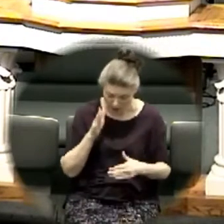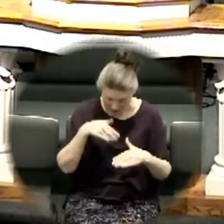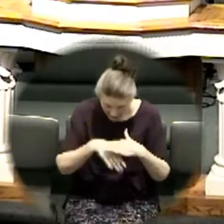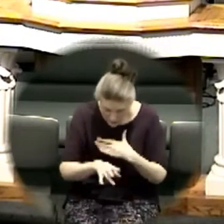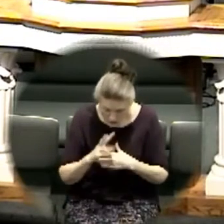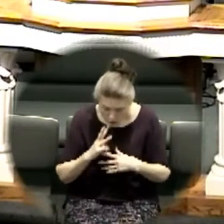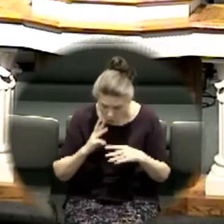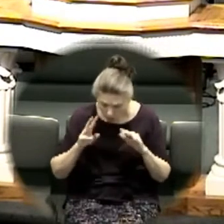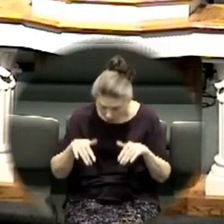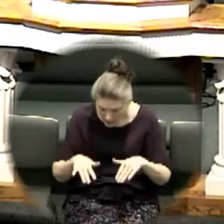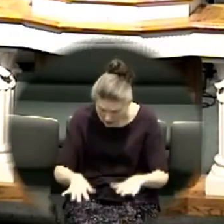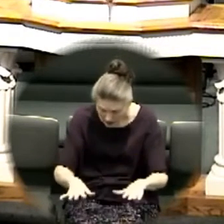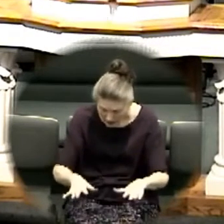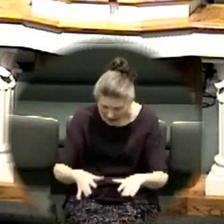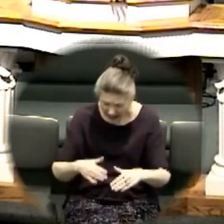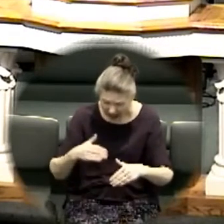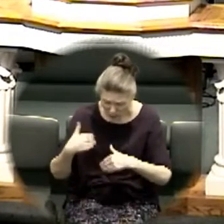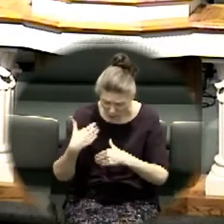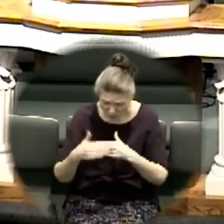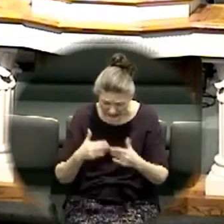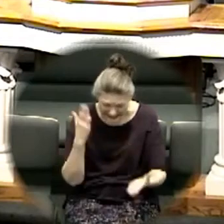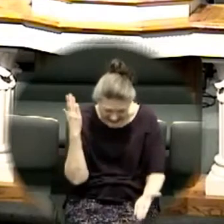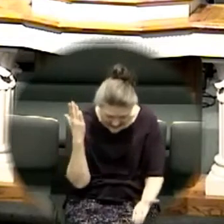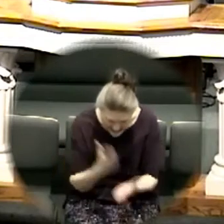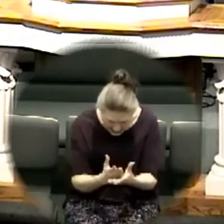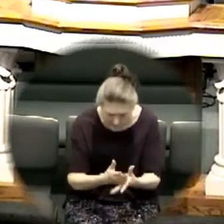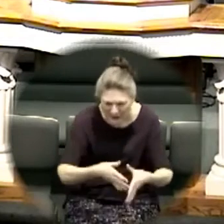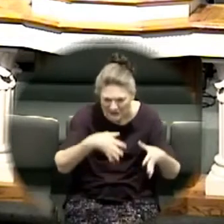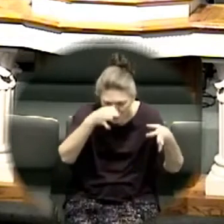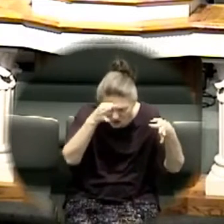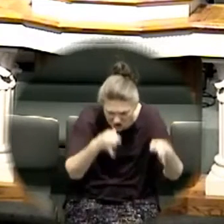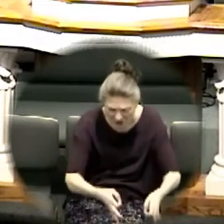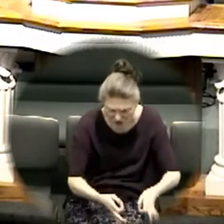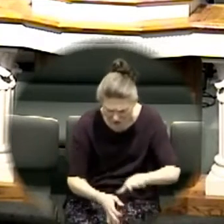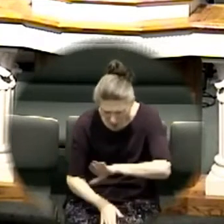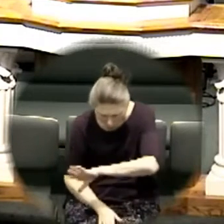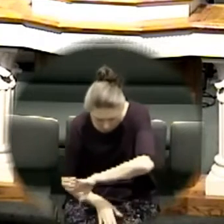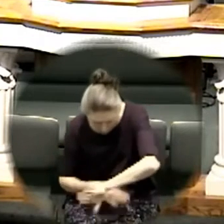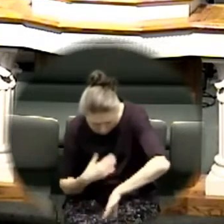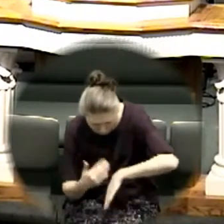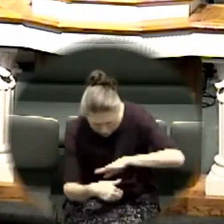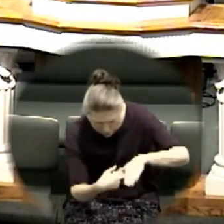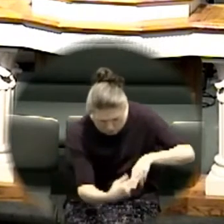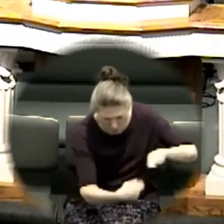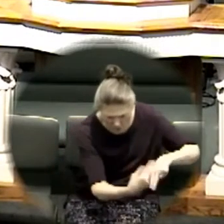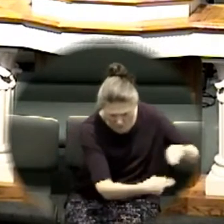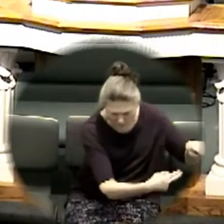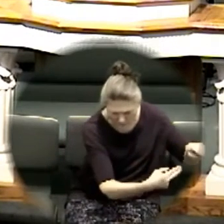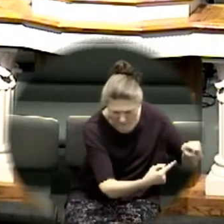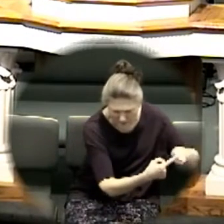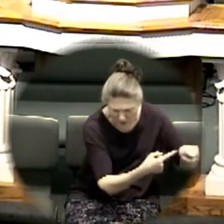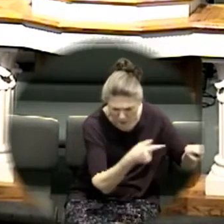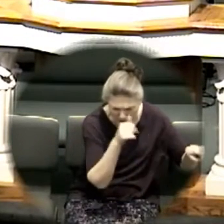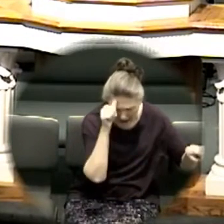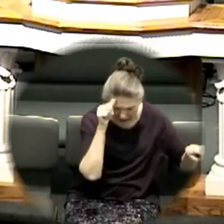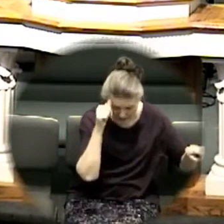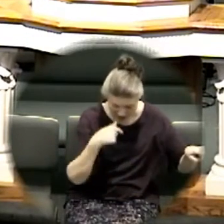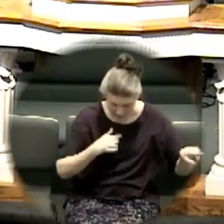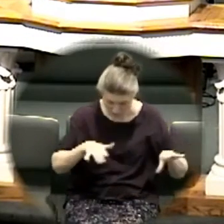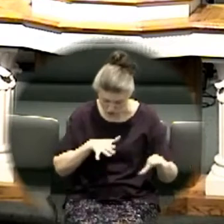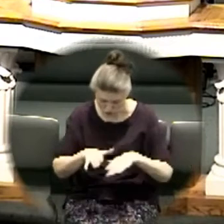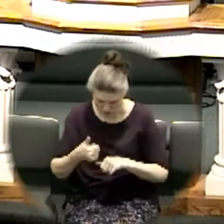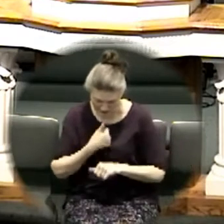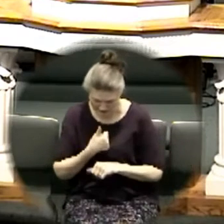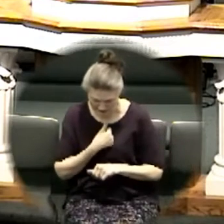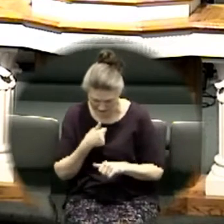waters of judgment all the way from this point all the way up to Adam I'm going to do it myself I'm going to do it